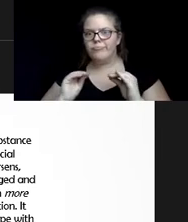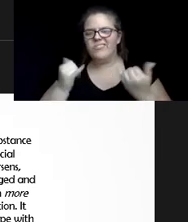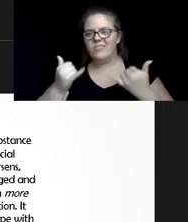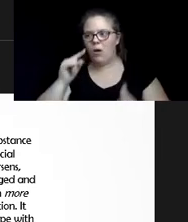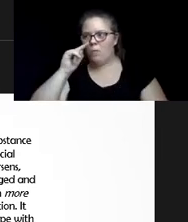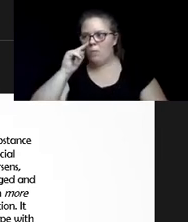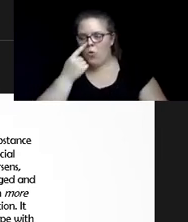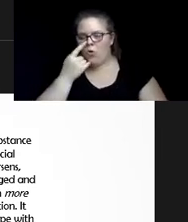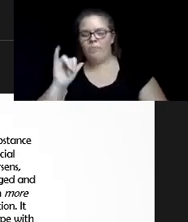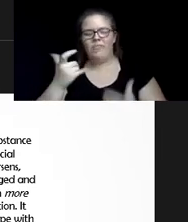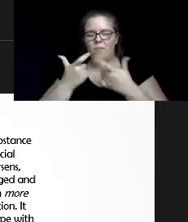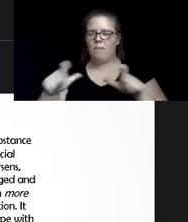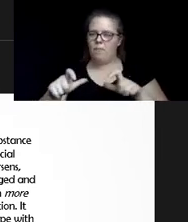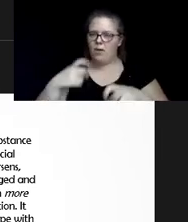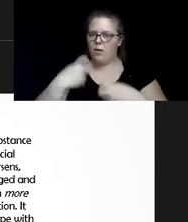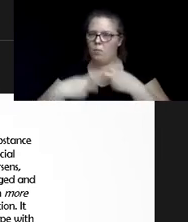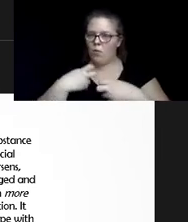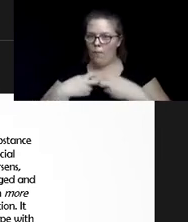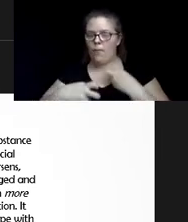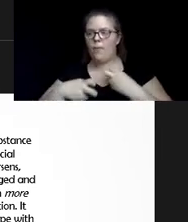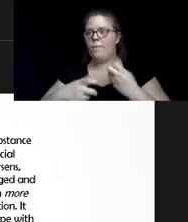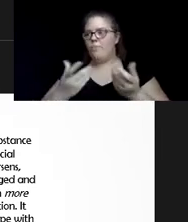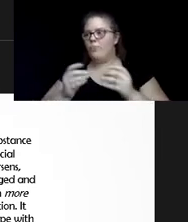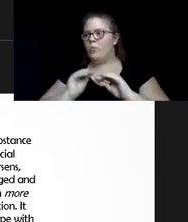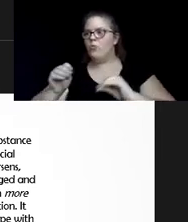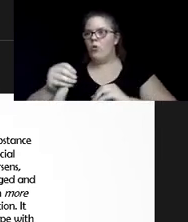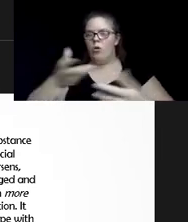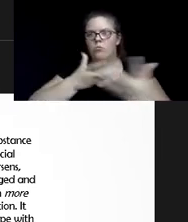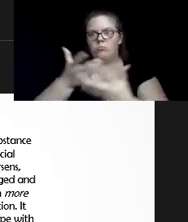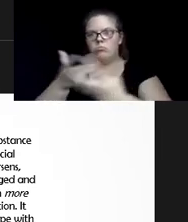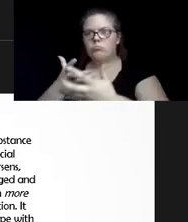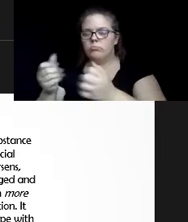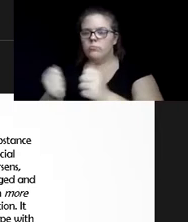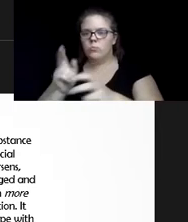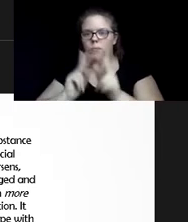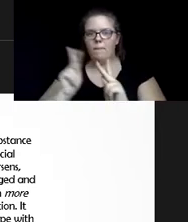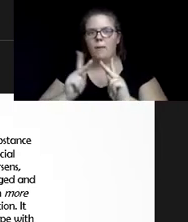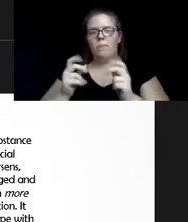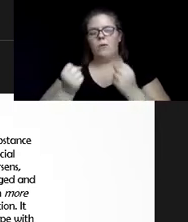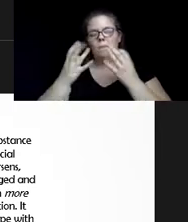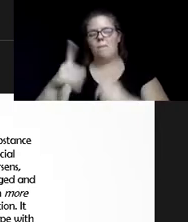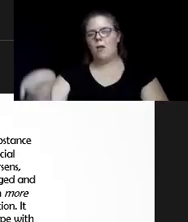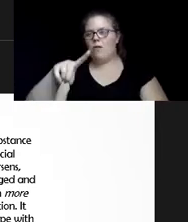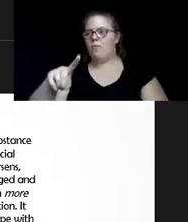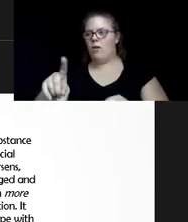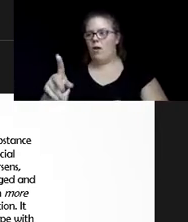is a big problem in this age group because of lack of interpersonal interactions. A lot of them have suffered traumatic losses in life.